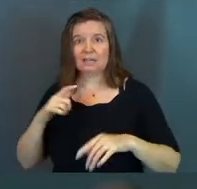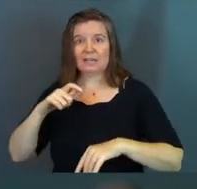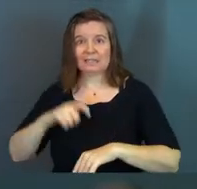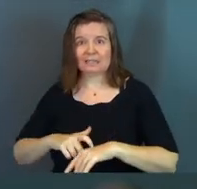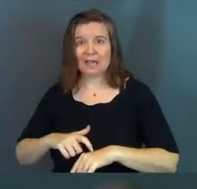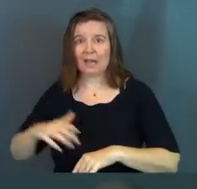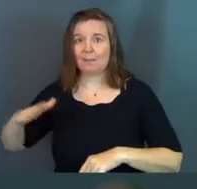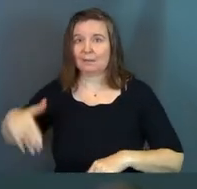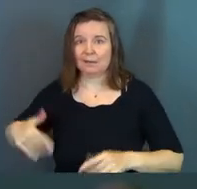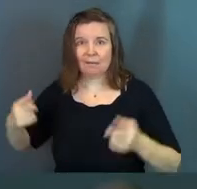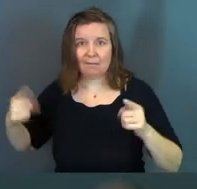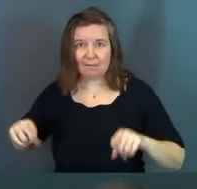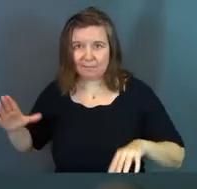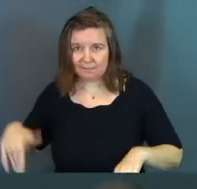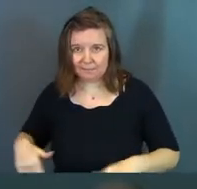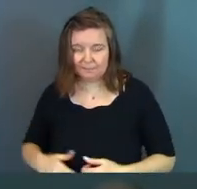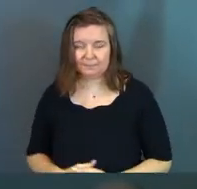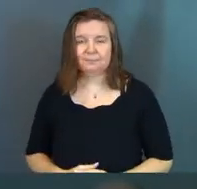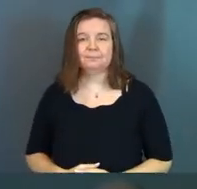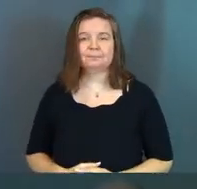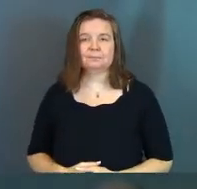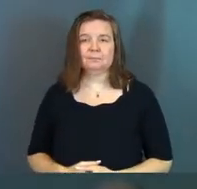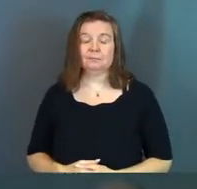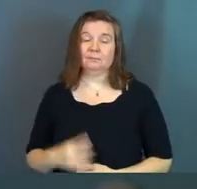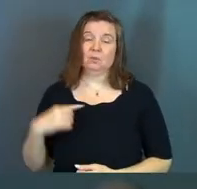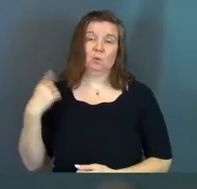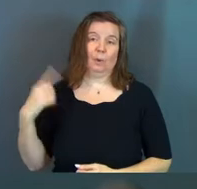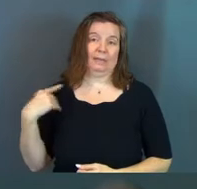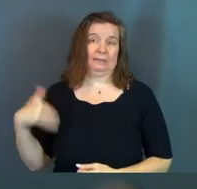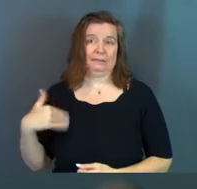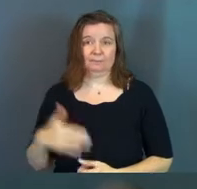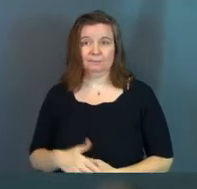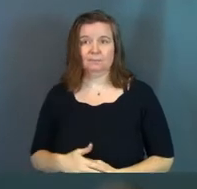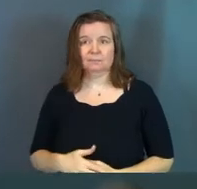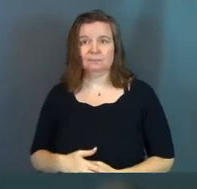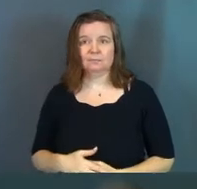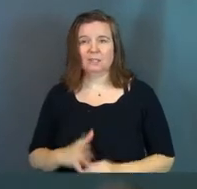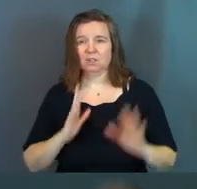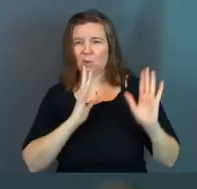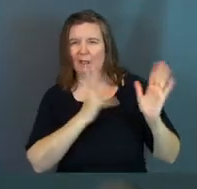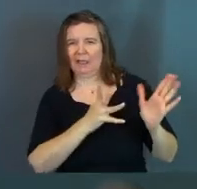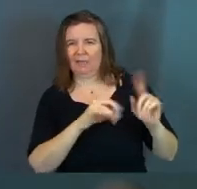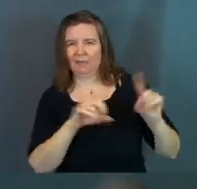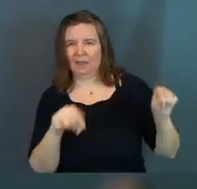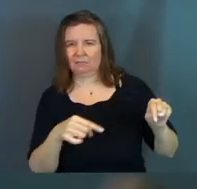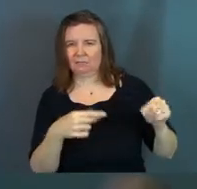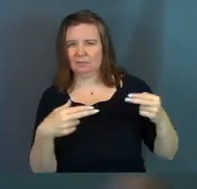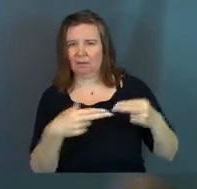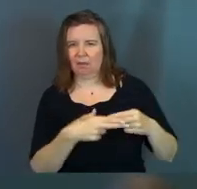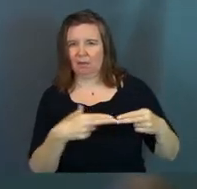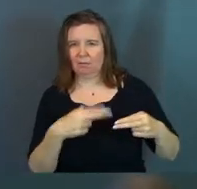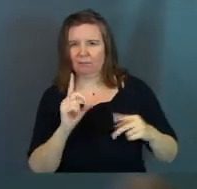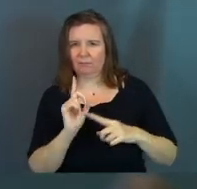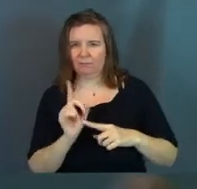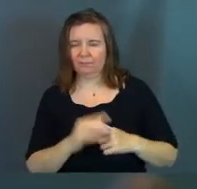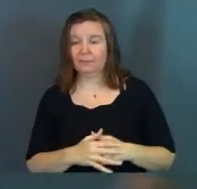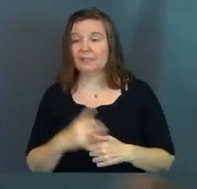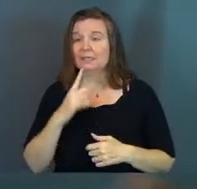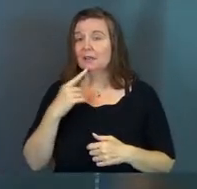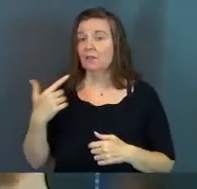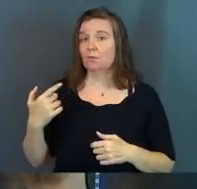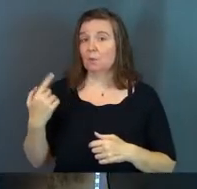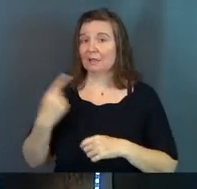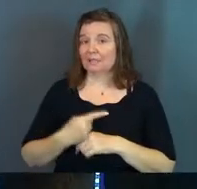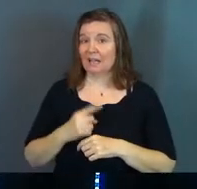time yet to come. Crazy. We could leave that up for just a second. He says,